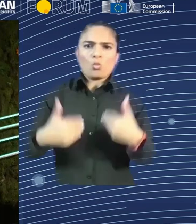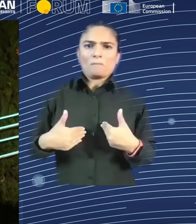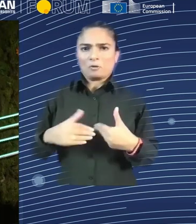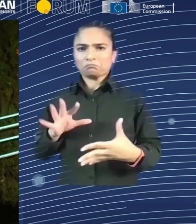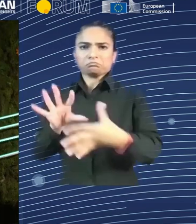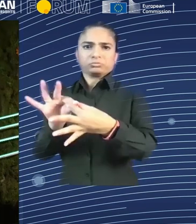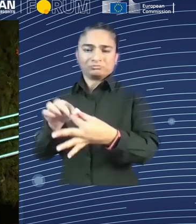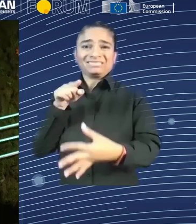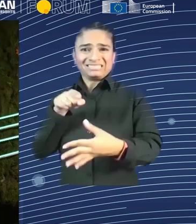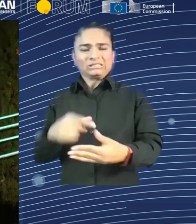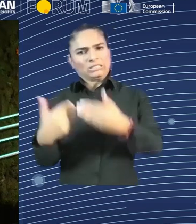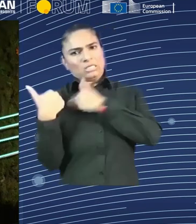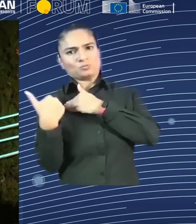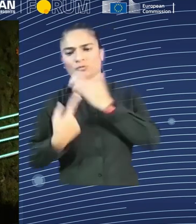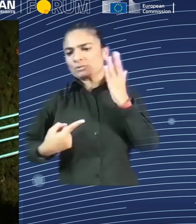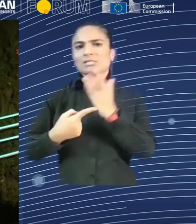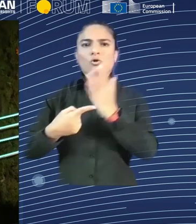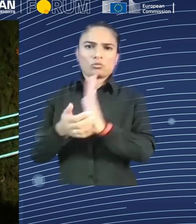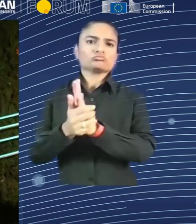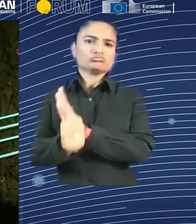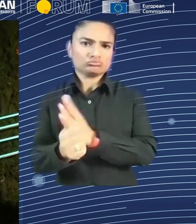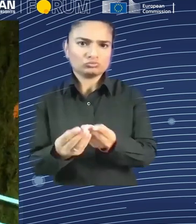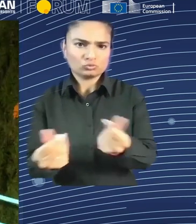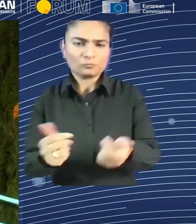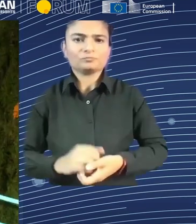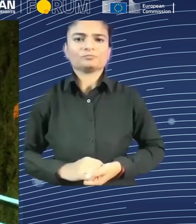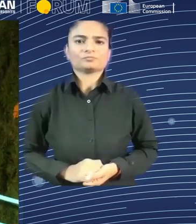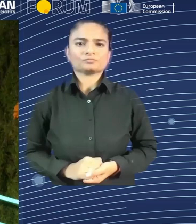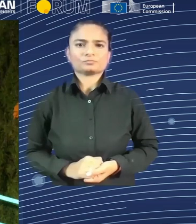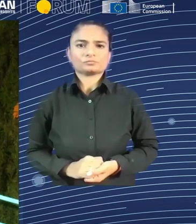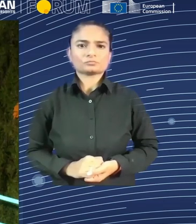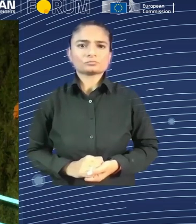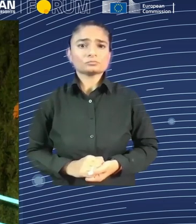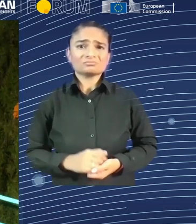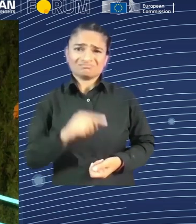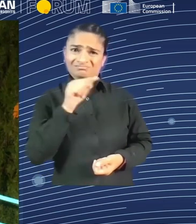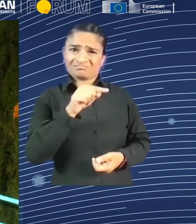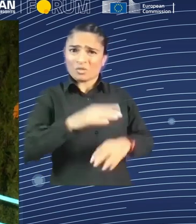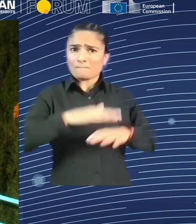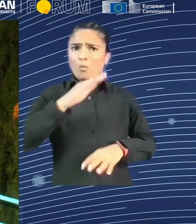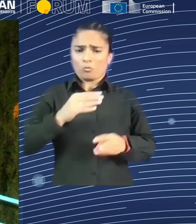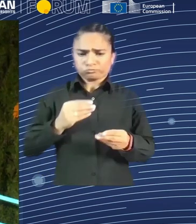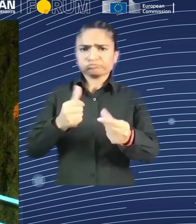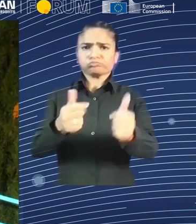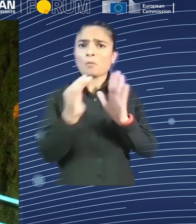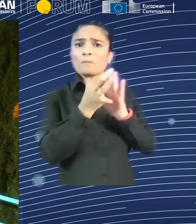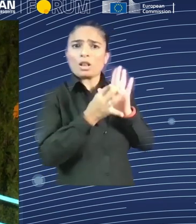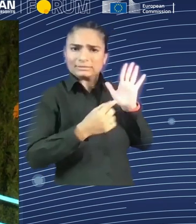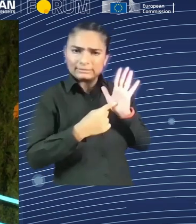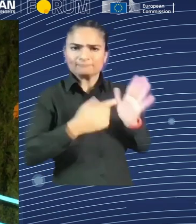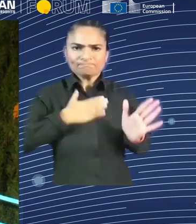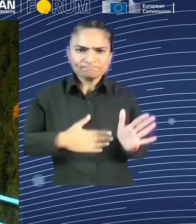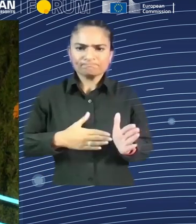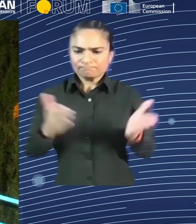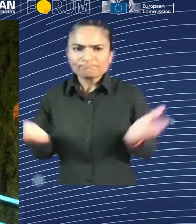Is it more effective that policy makers attempt to steer technological development and implementation away from